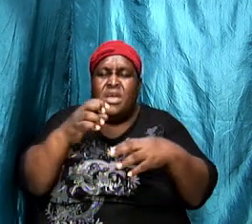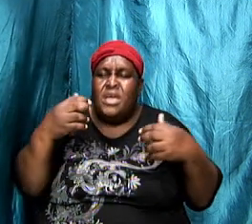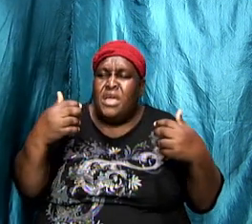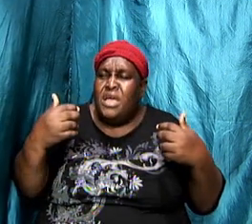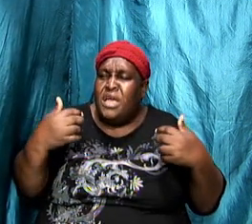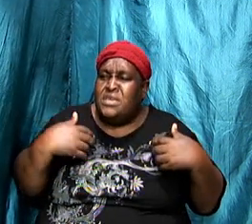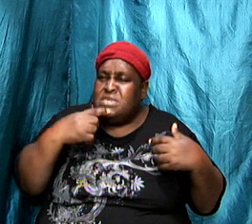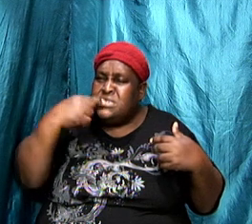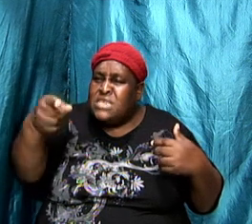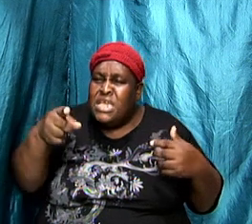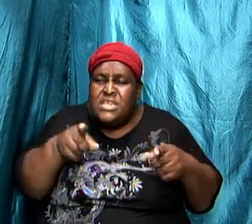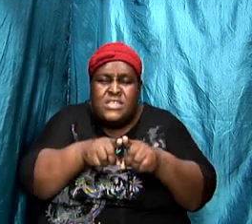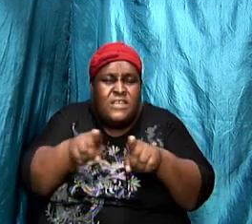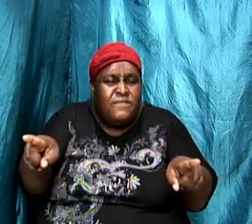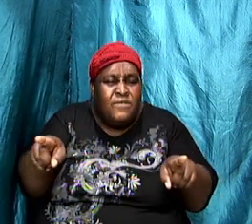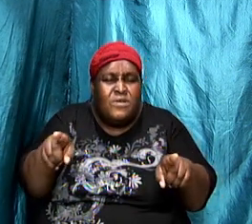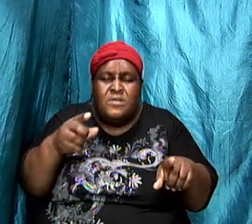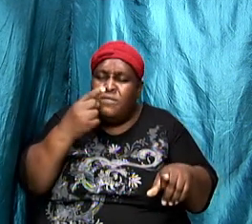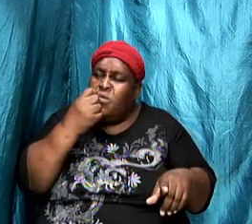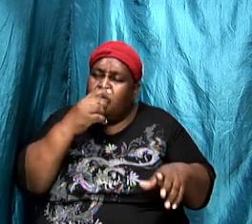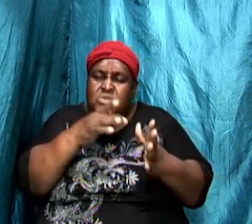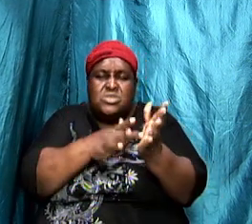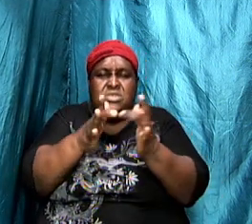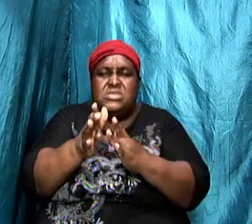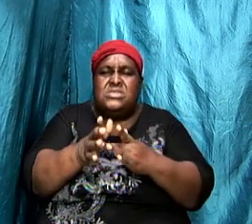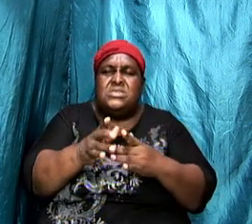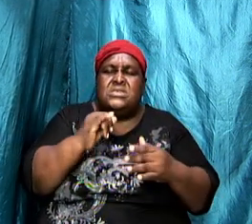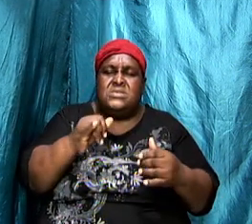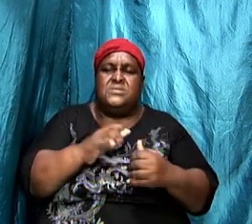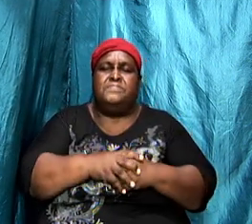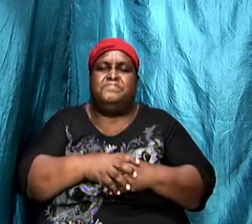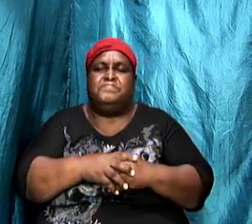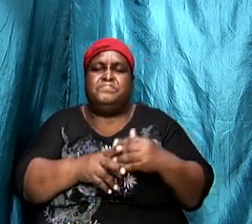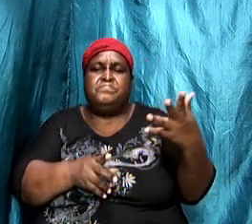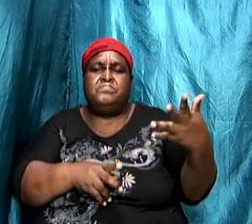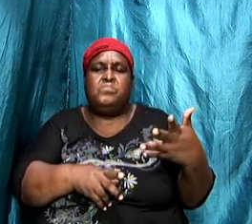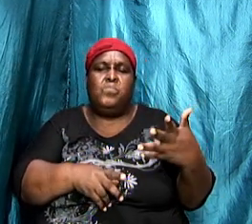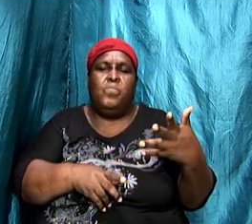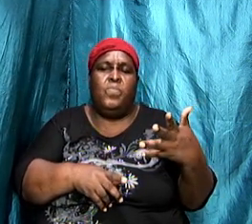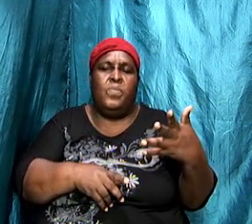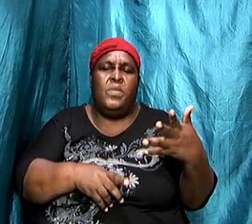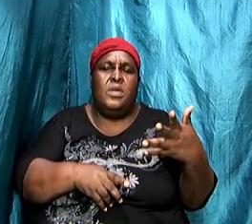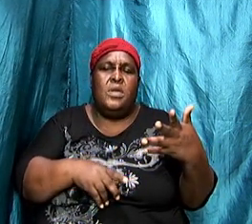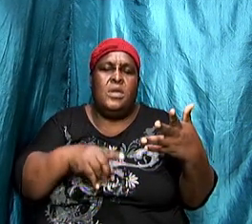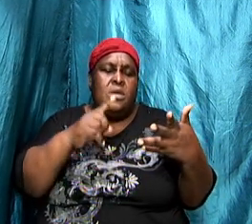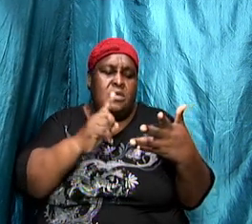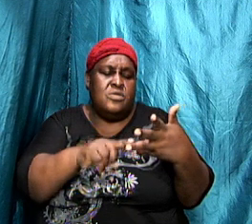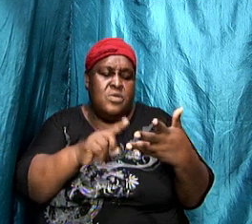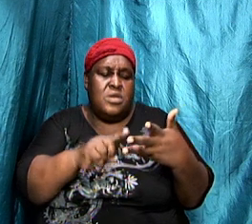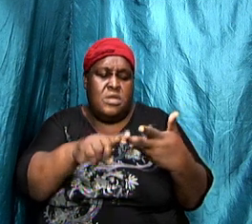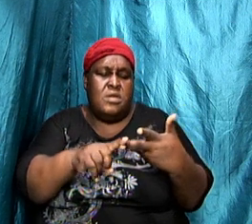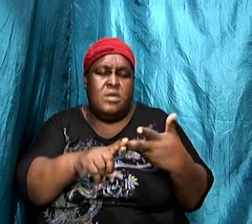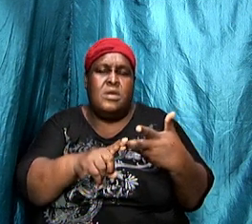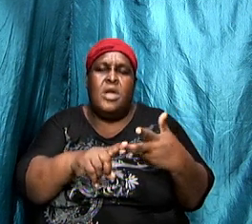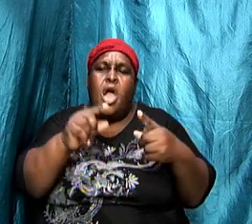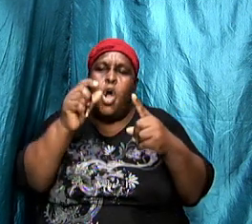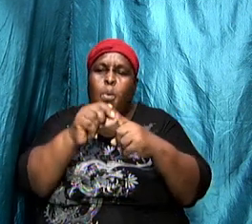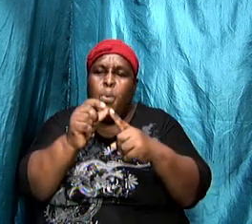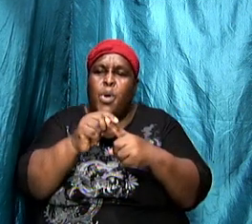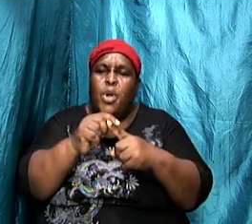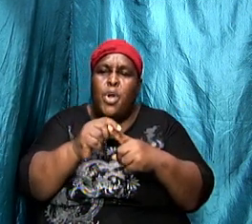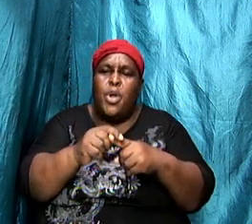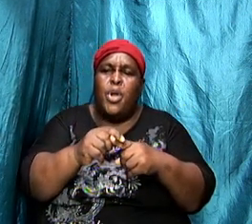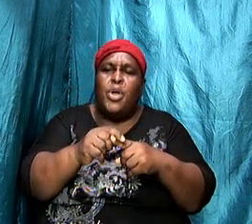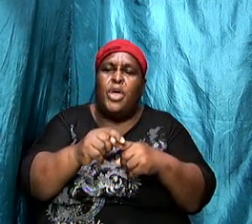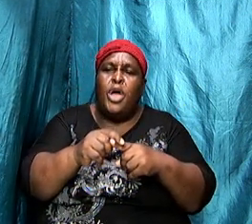Jesus is and that's very significant then now there is a word of commendation and then there